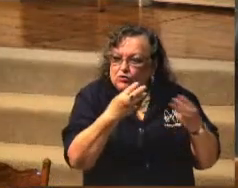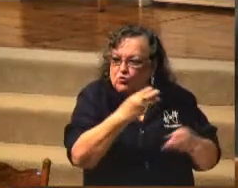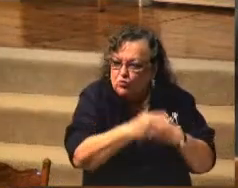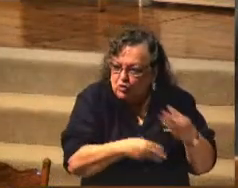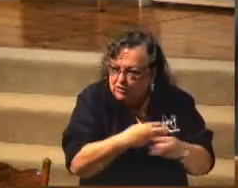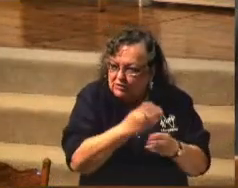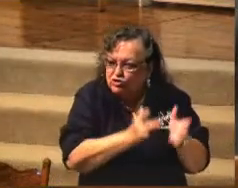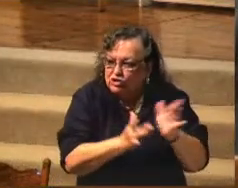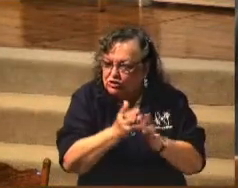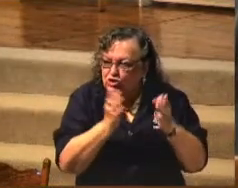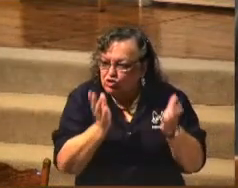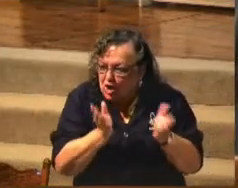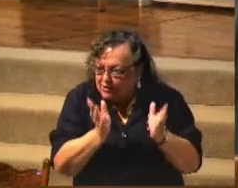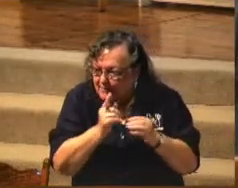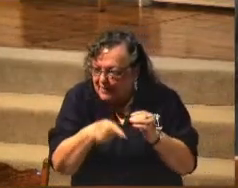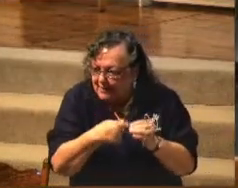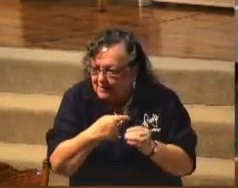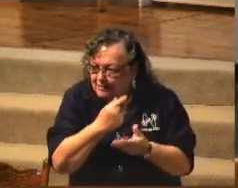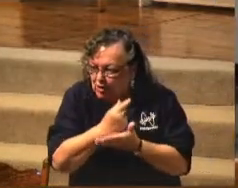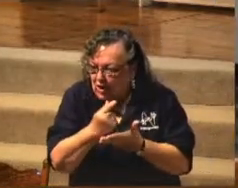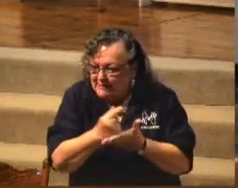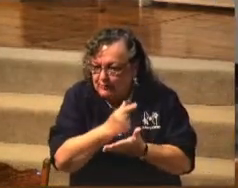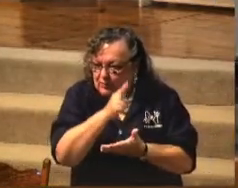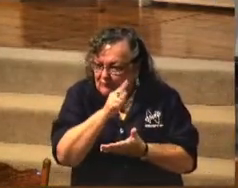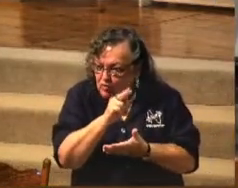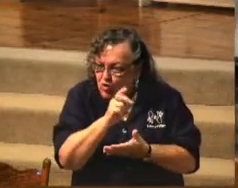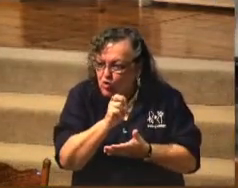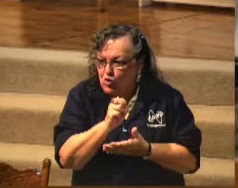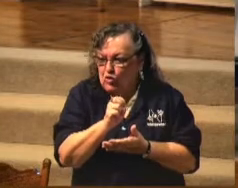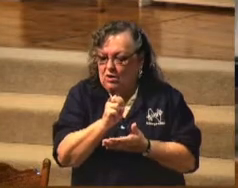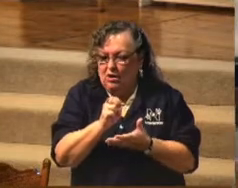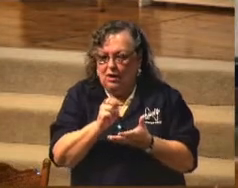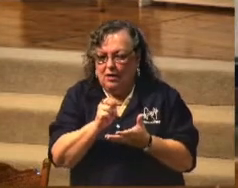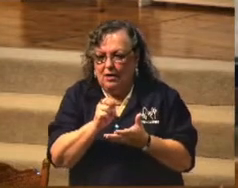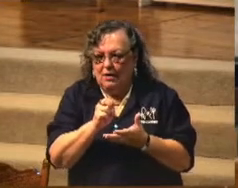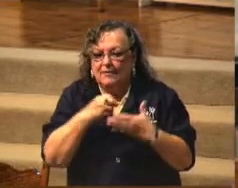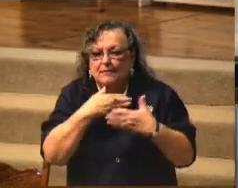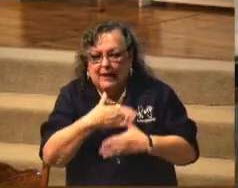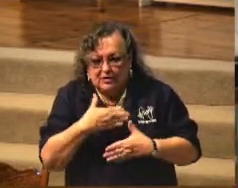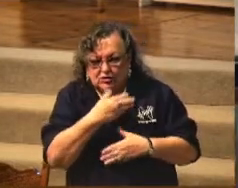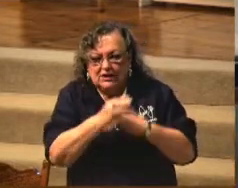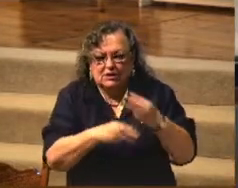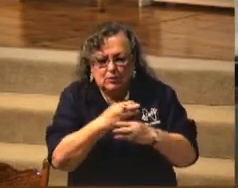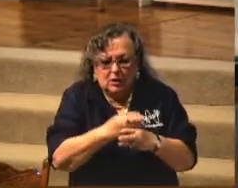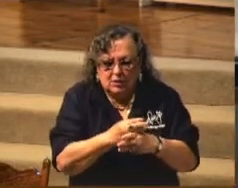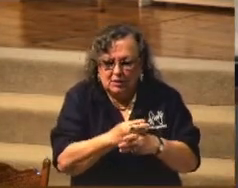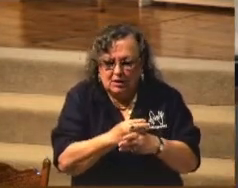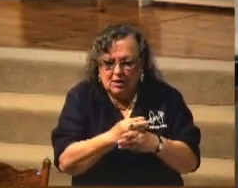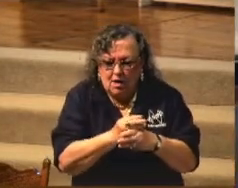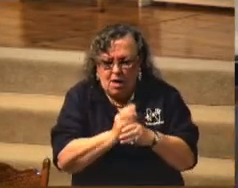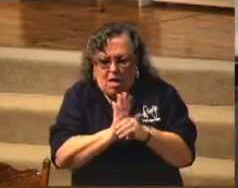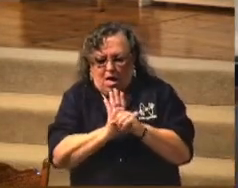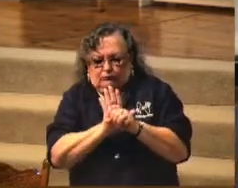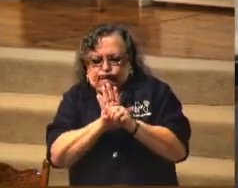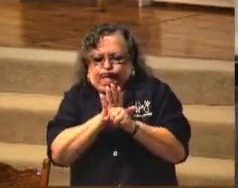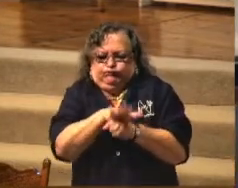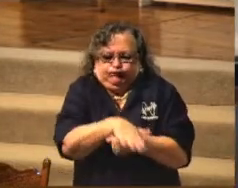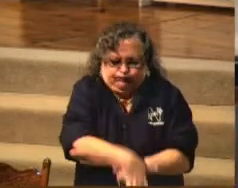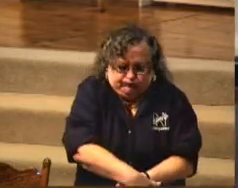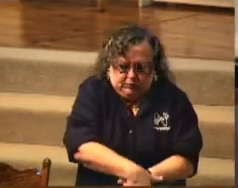talked about it in the Gospel of Luke, the pleasures of this world choke out the seed.